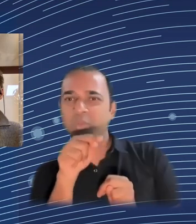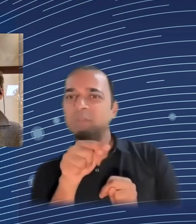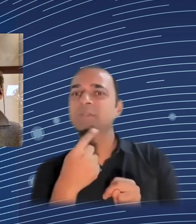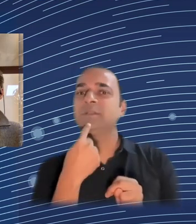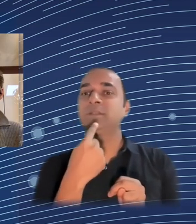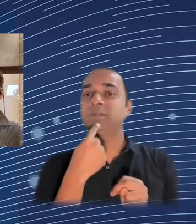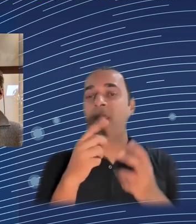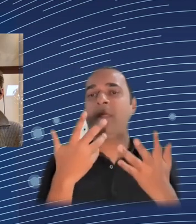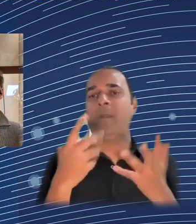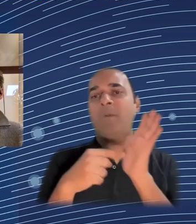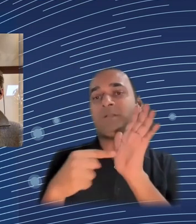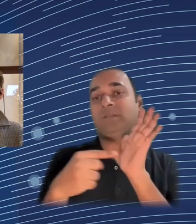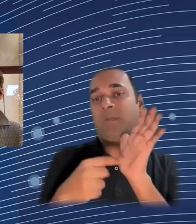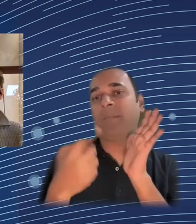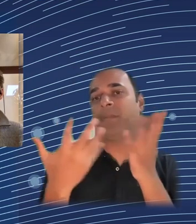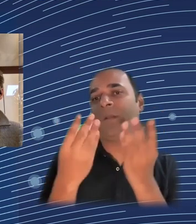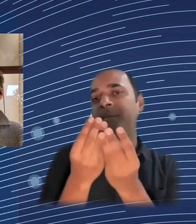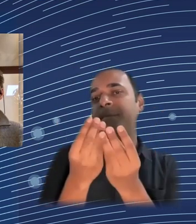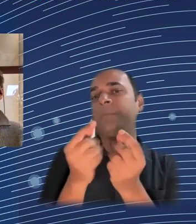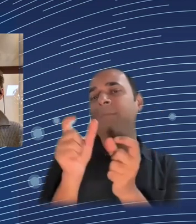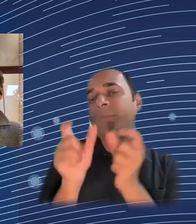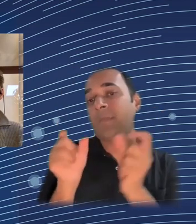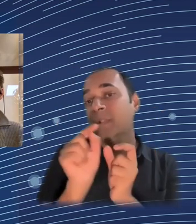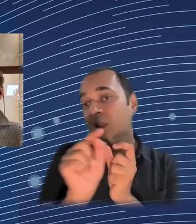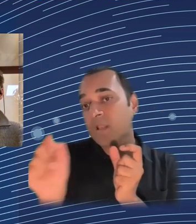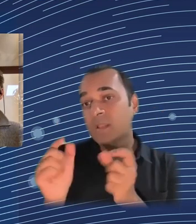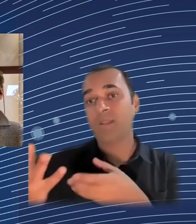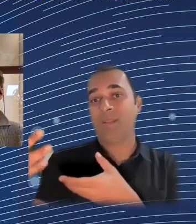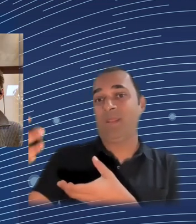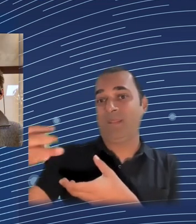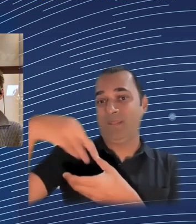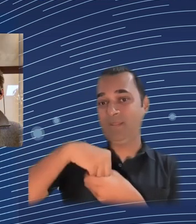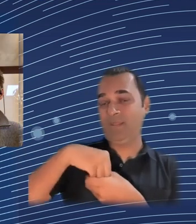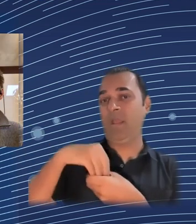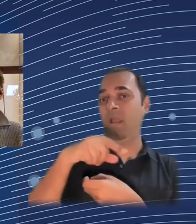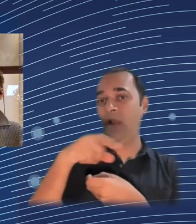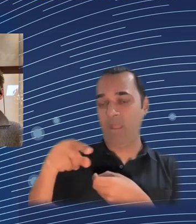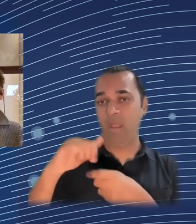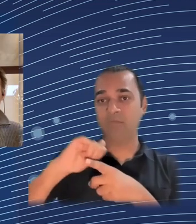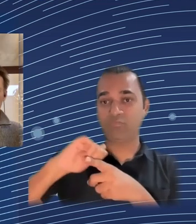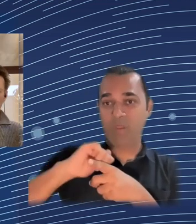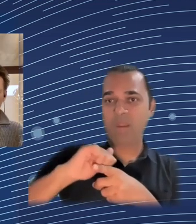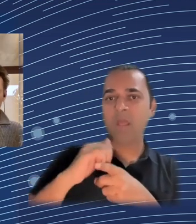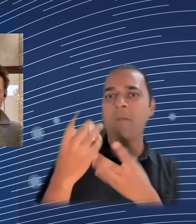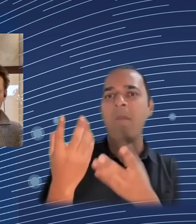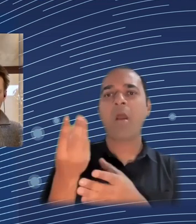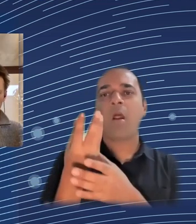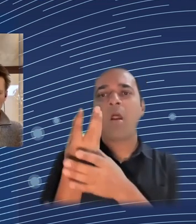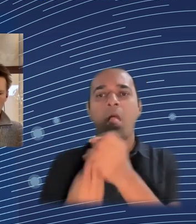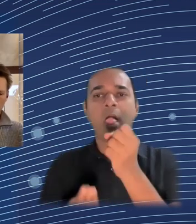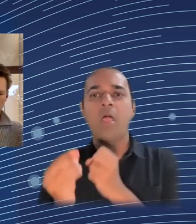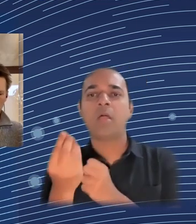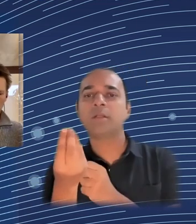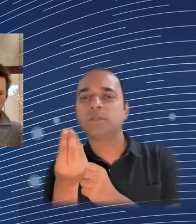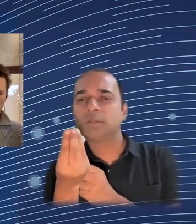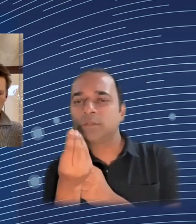systemic way. So do these people have also access to housing or to other kinds of social services? And